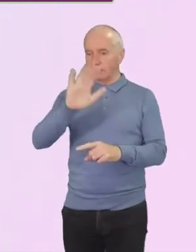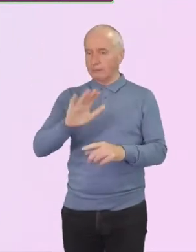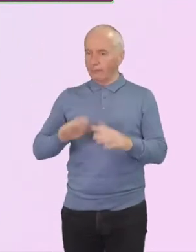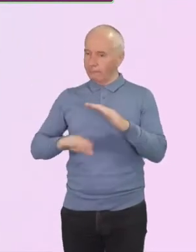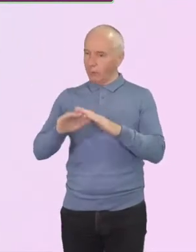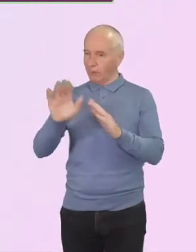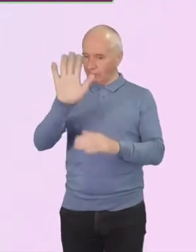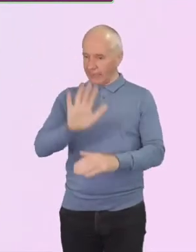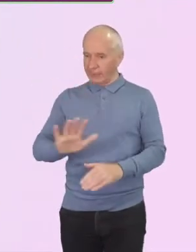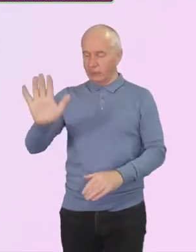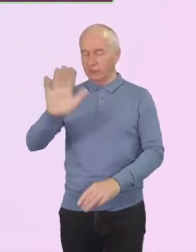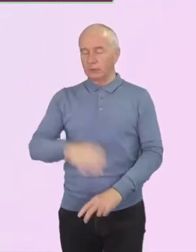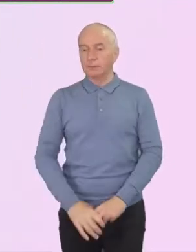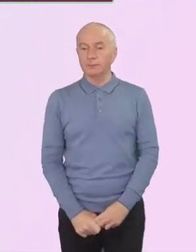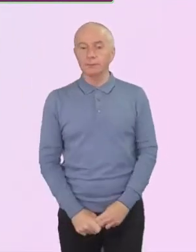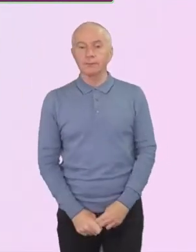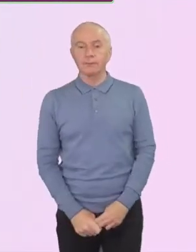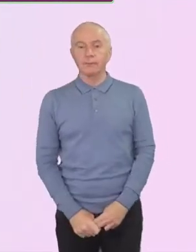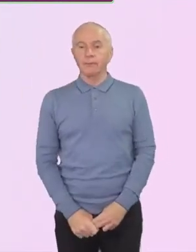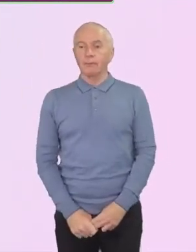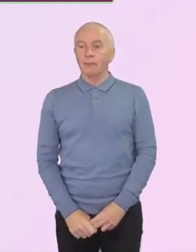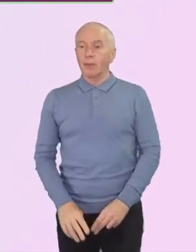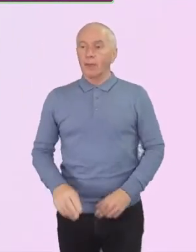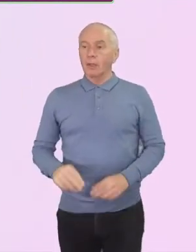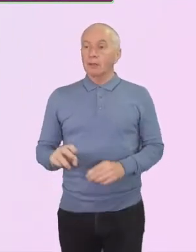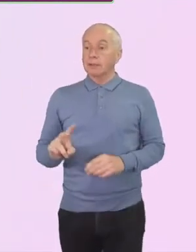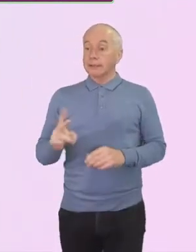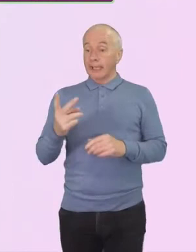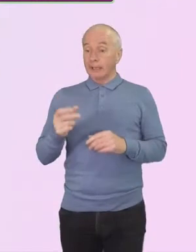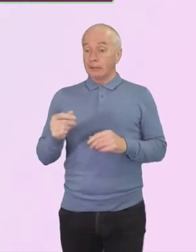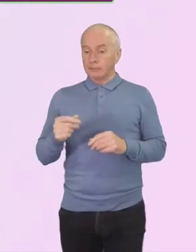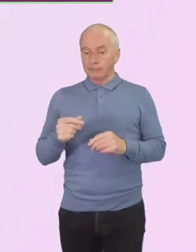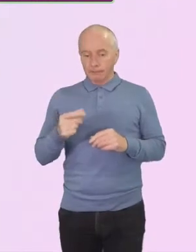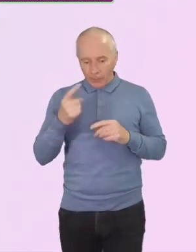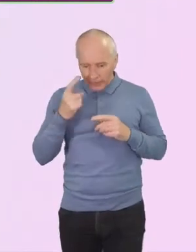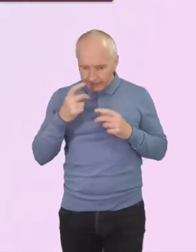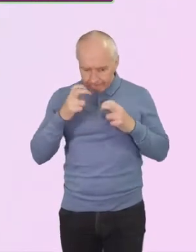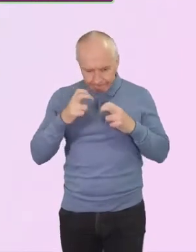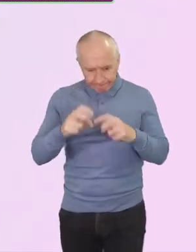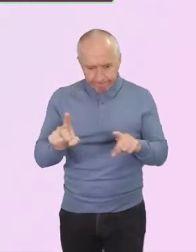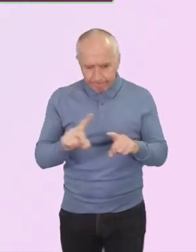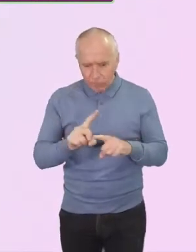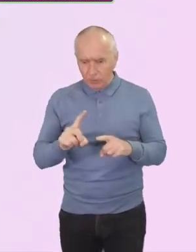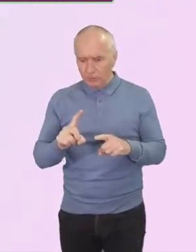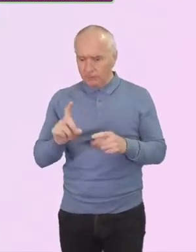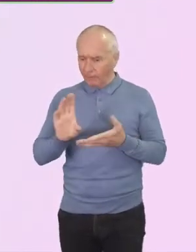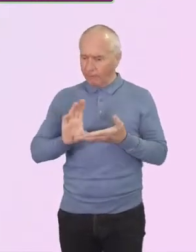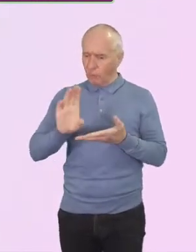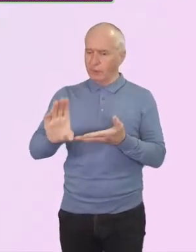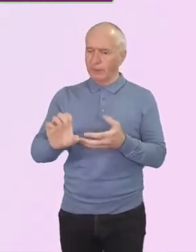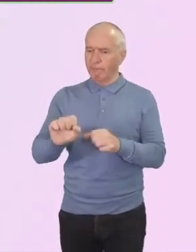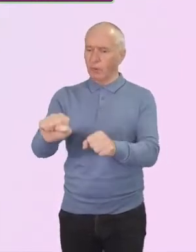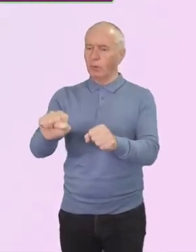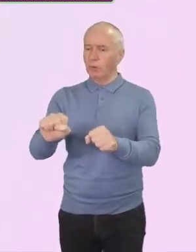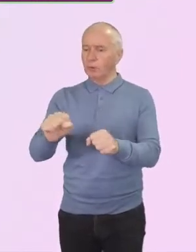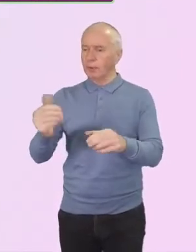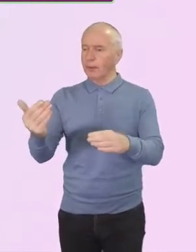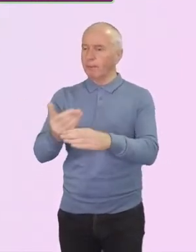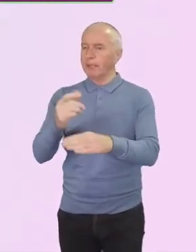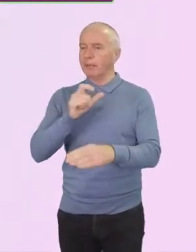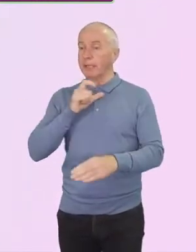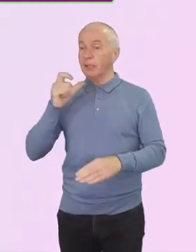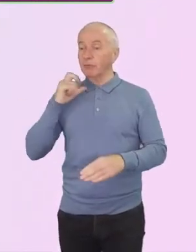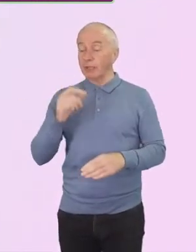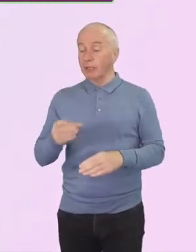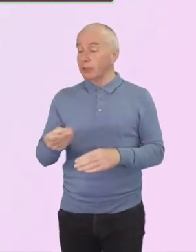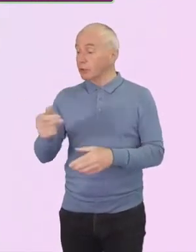Secondly, we have a group looking at funding for ministry. At the moment, we have some people who cannot train for ministry